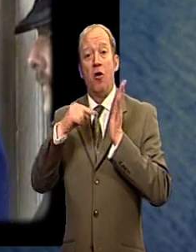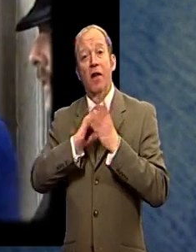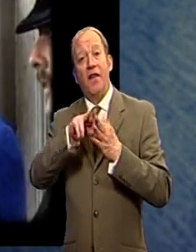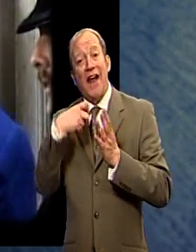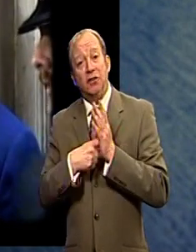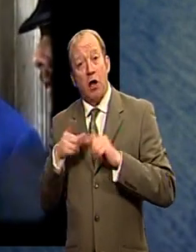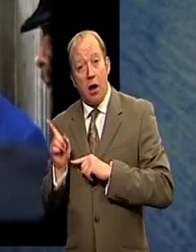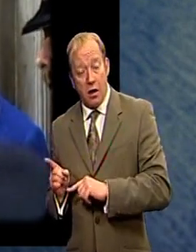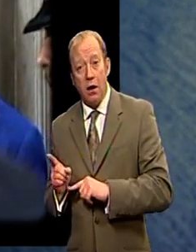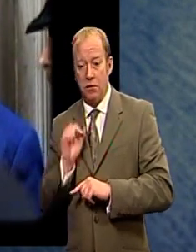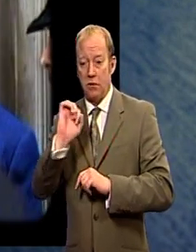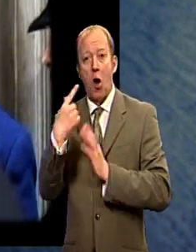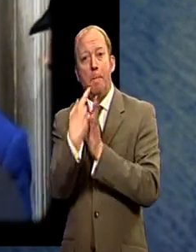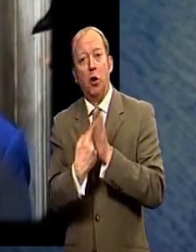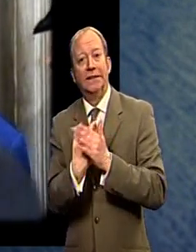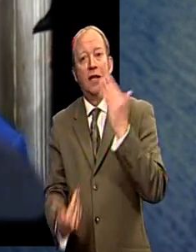pursued a new policy.